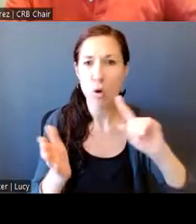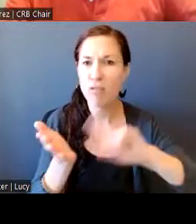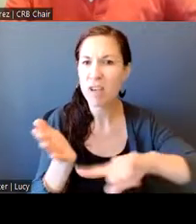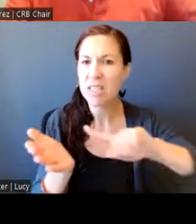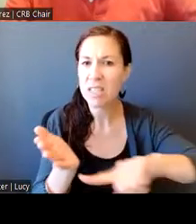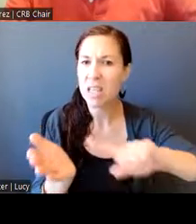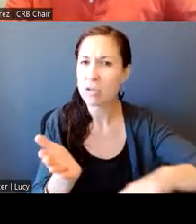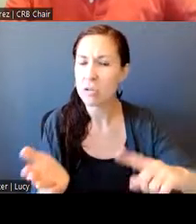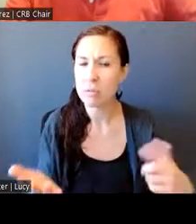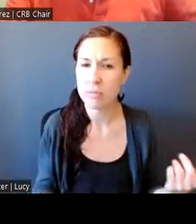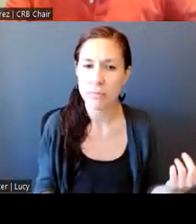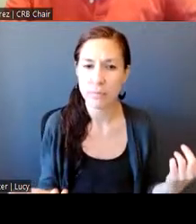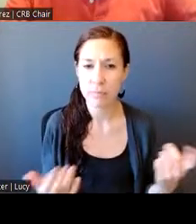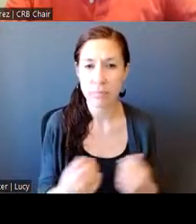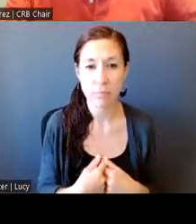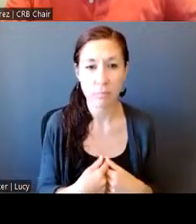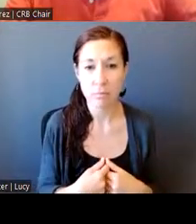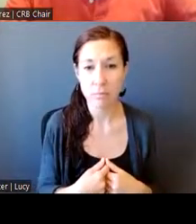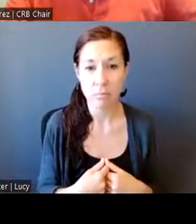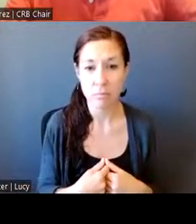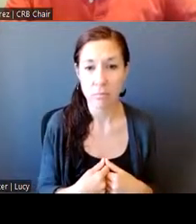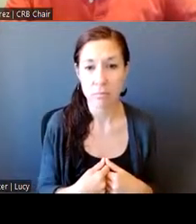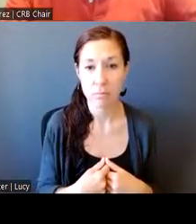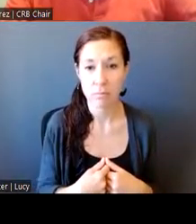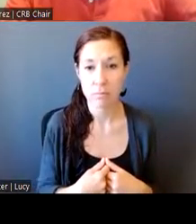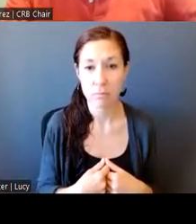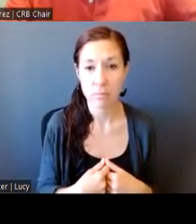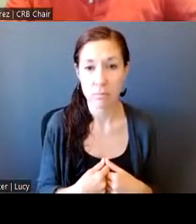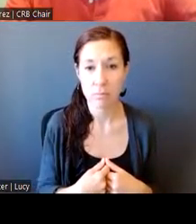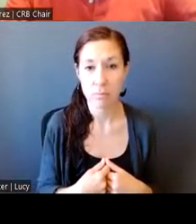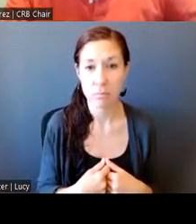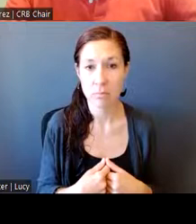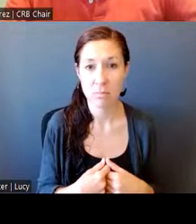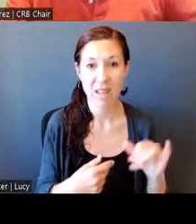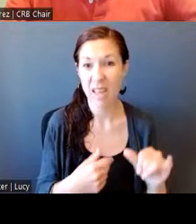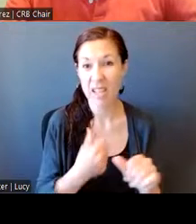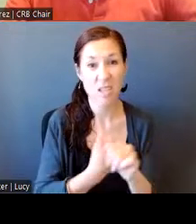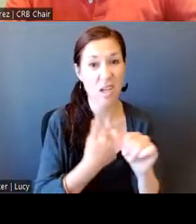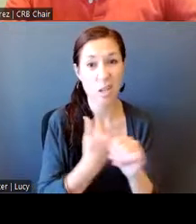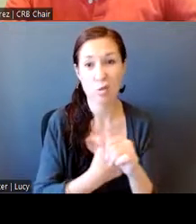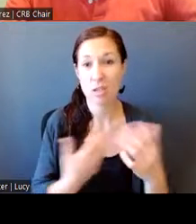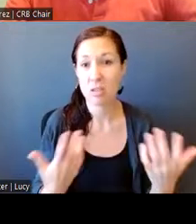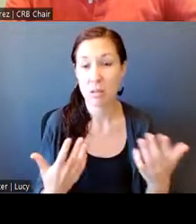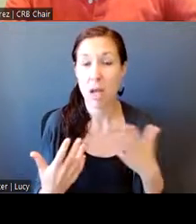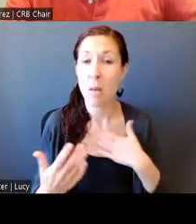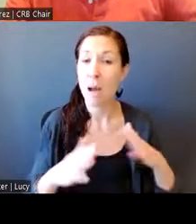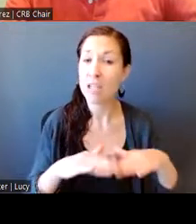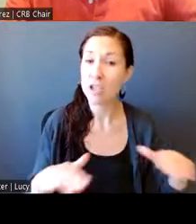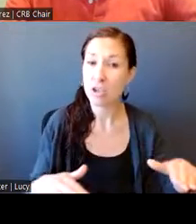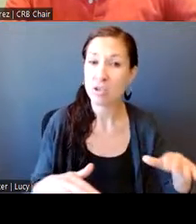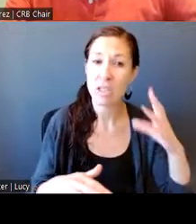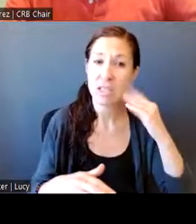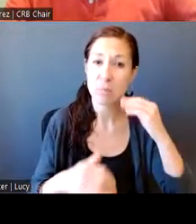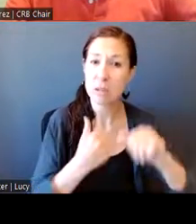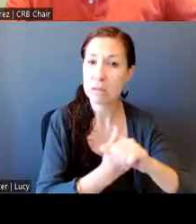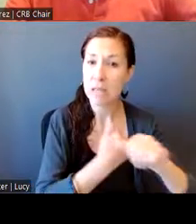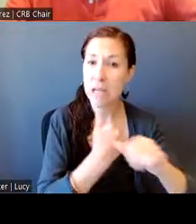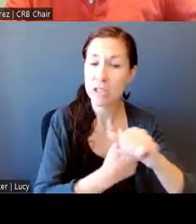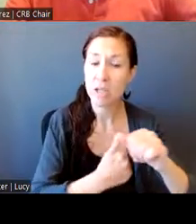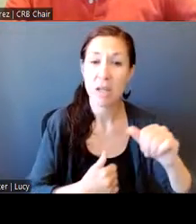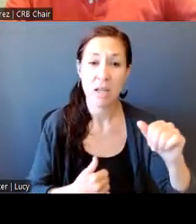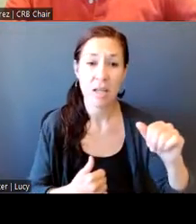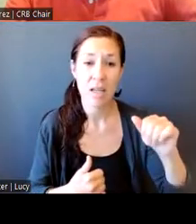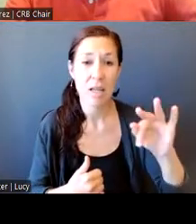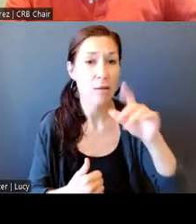all of us are under threat. My children are under threat because you take racial bias